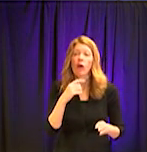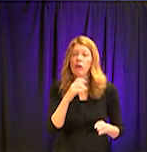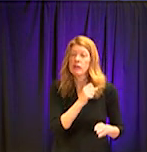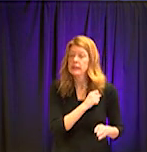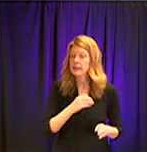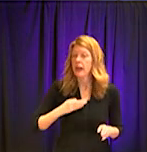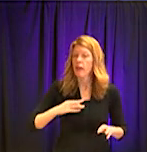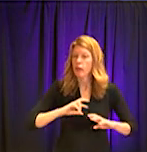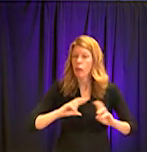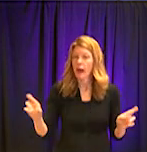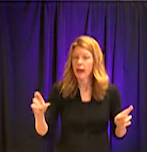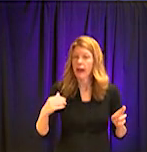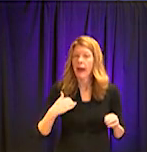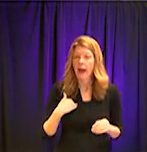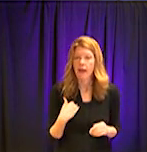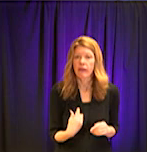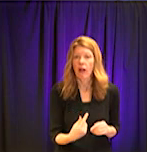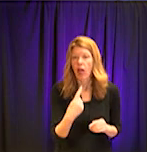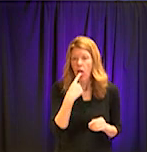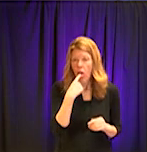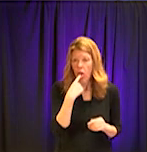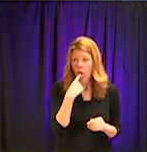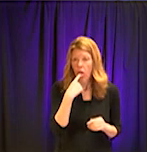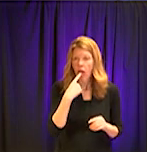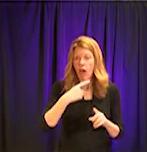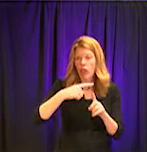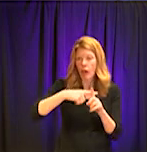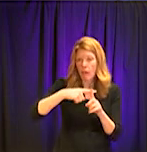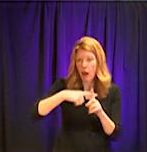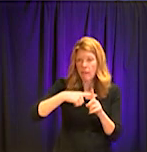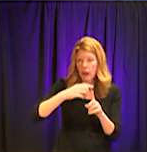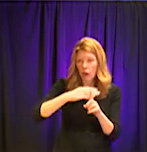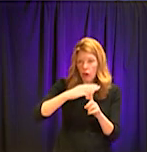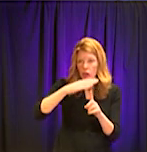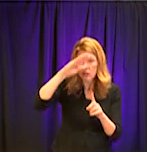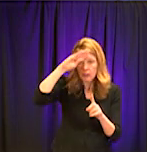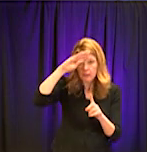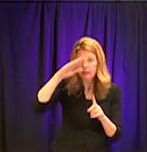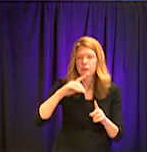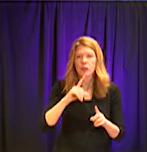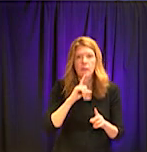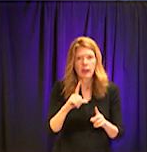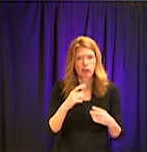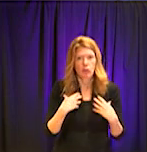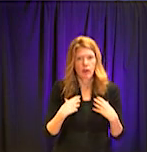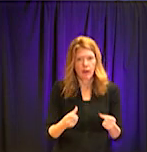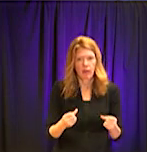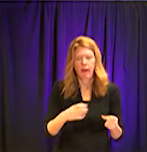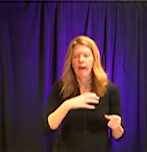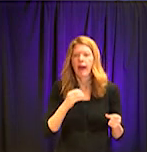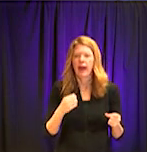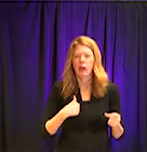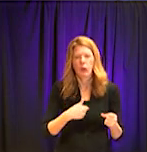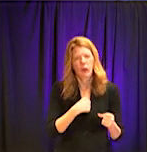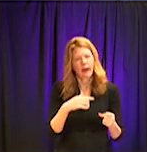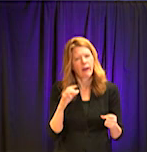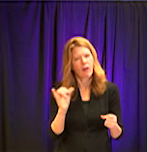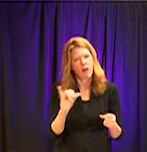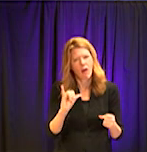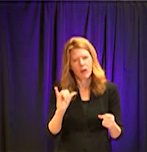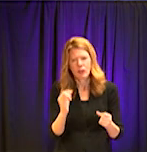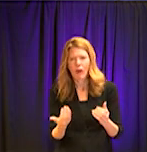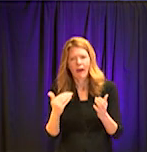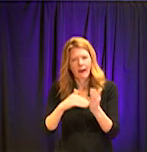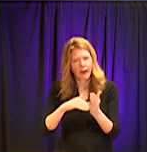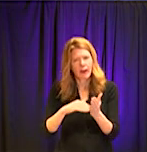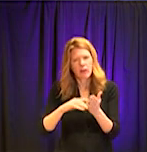check their own temperature or whatnot, as well as that traffic that's coming in and out of the plant. So with all that in mind, we